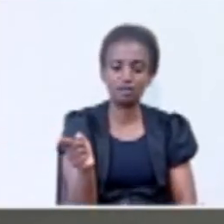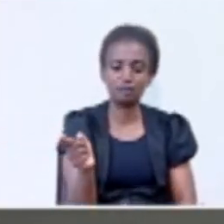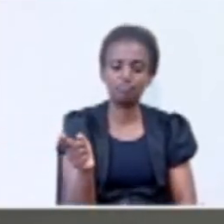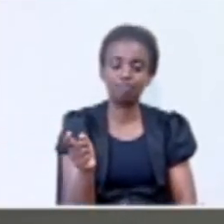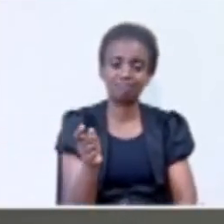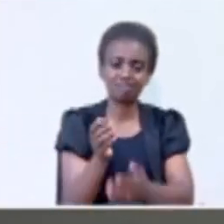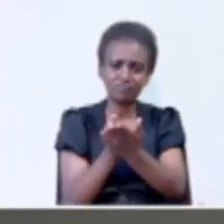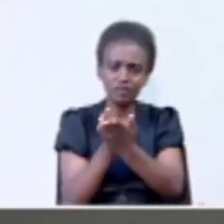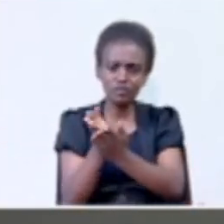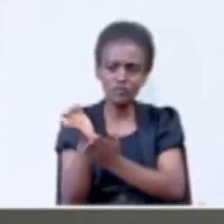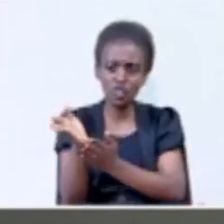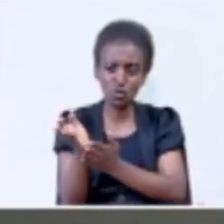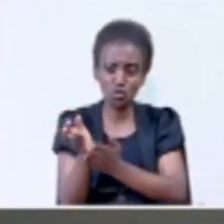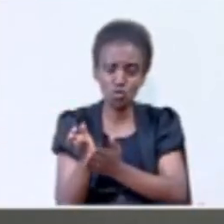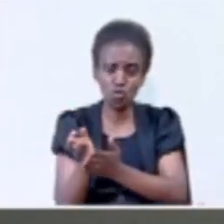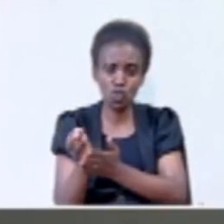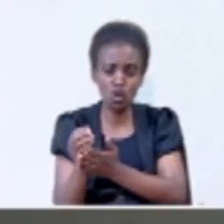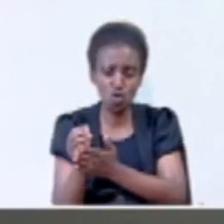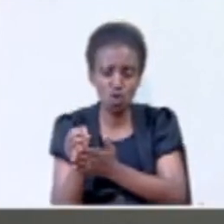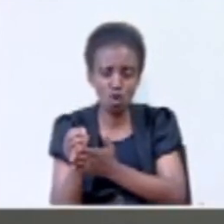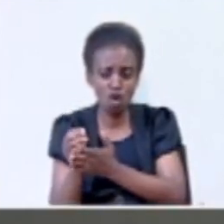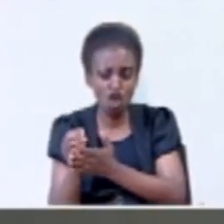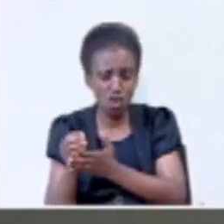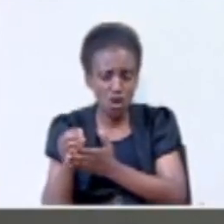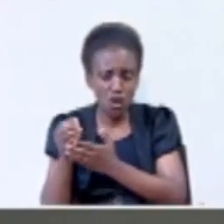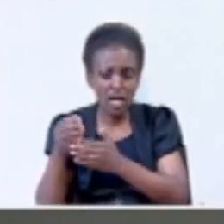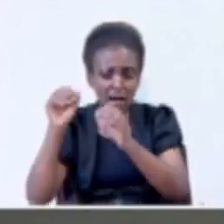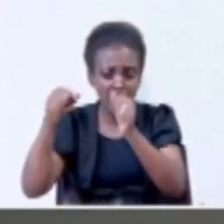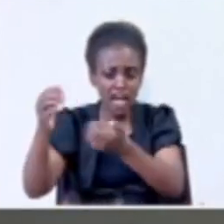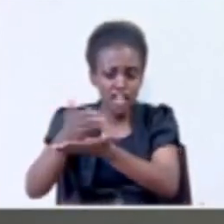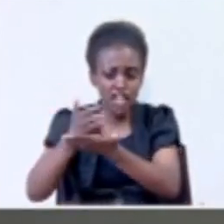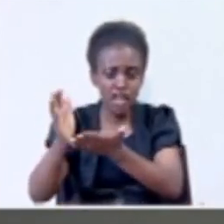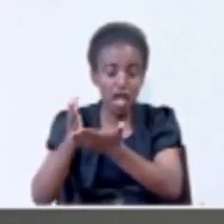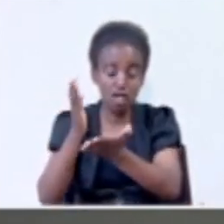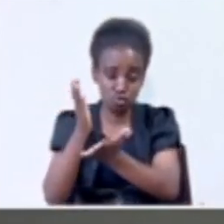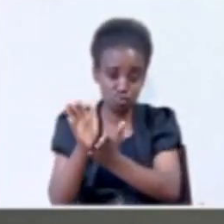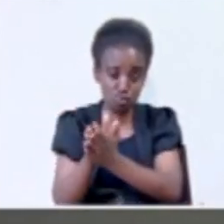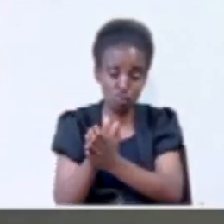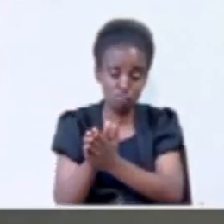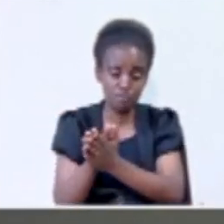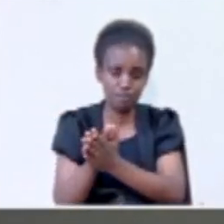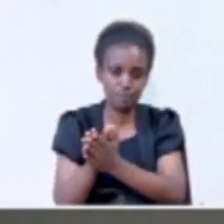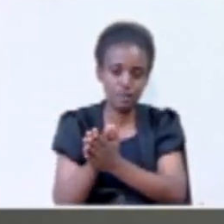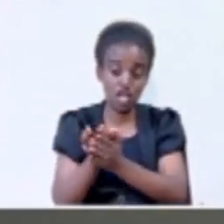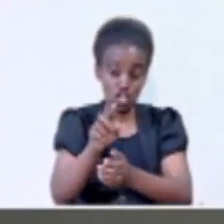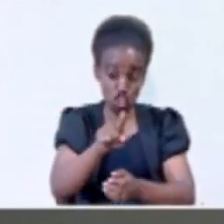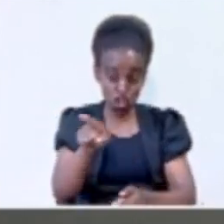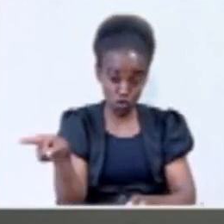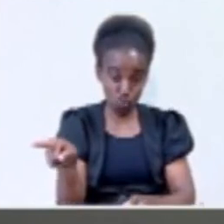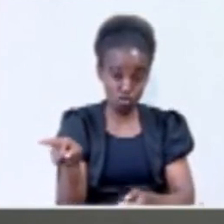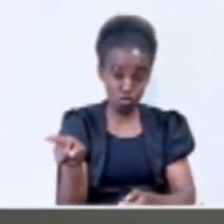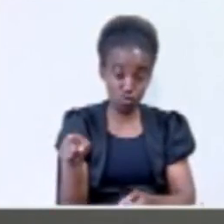that through our intelligence collection, which we share, by the way, with those who